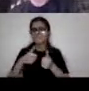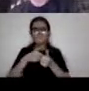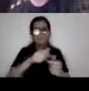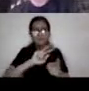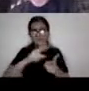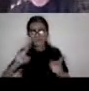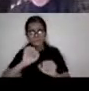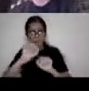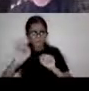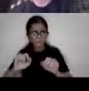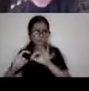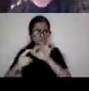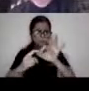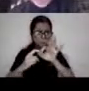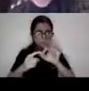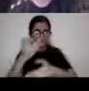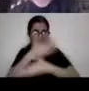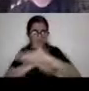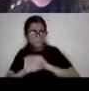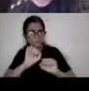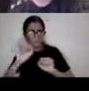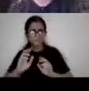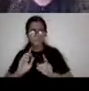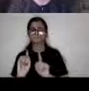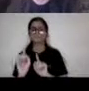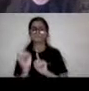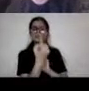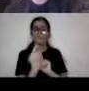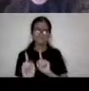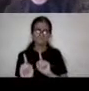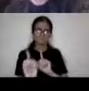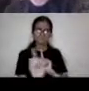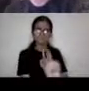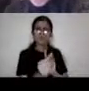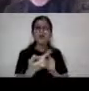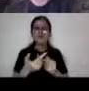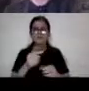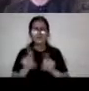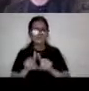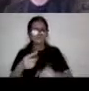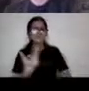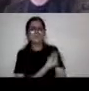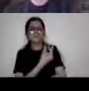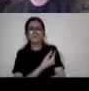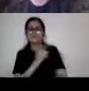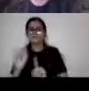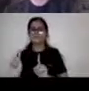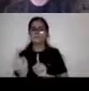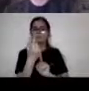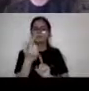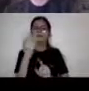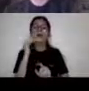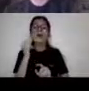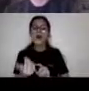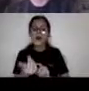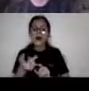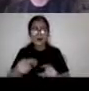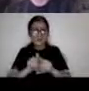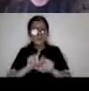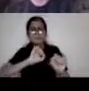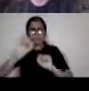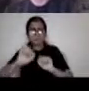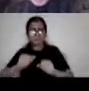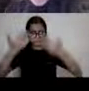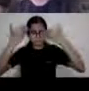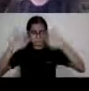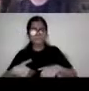people with disabilities should be the first on the line to get, for example, a vaccination because they are the most vulnerable. So these questions have become